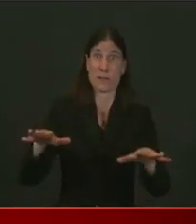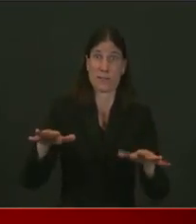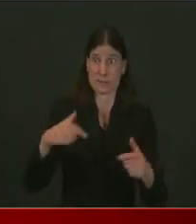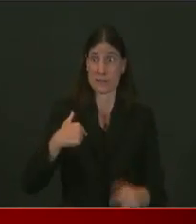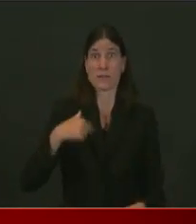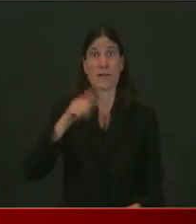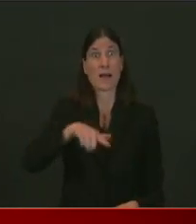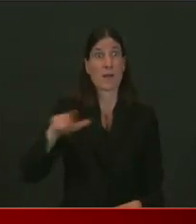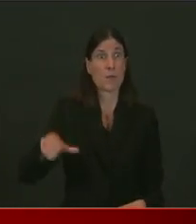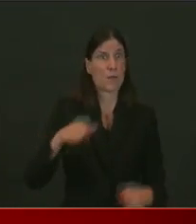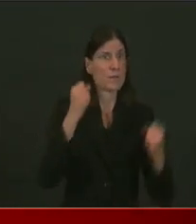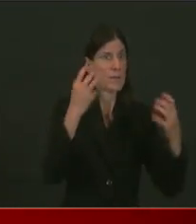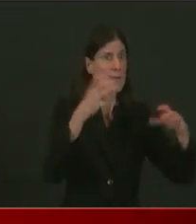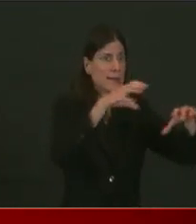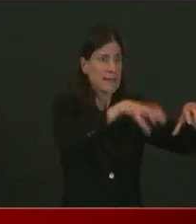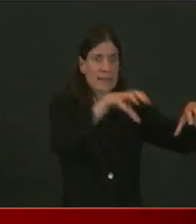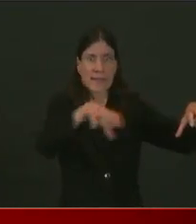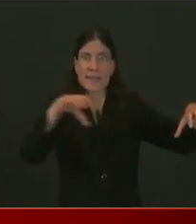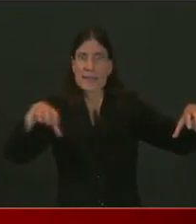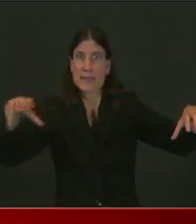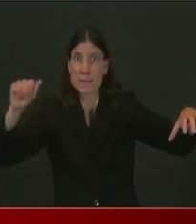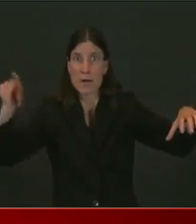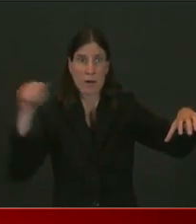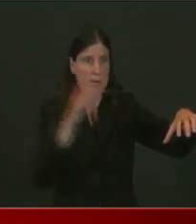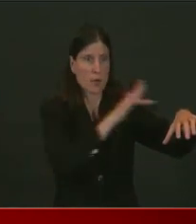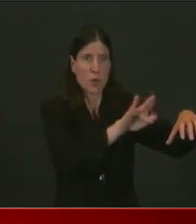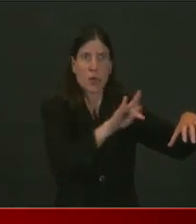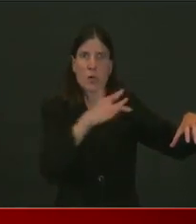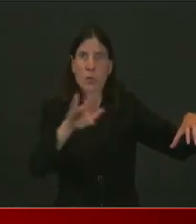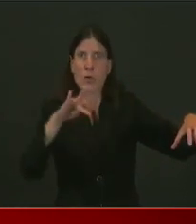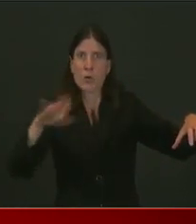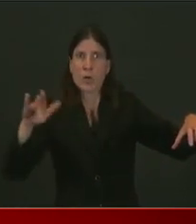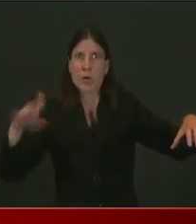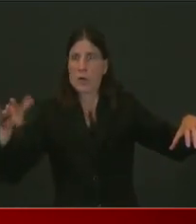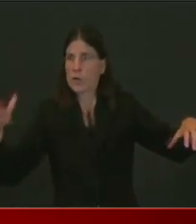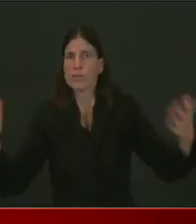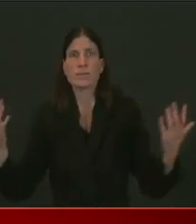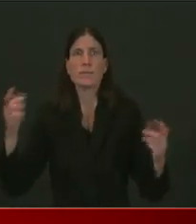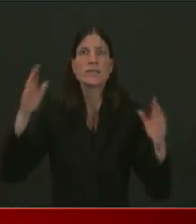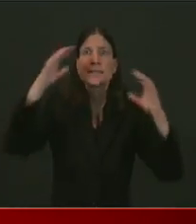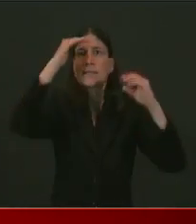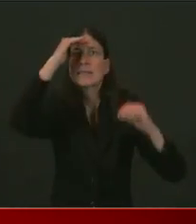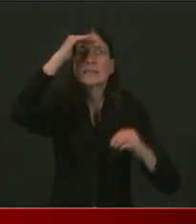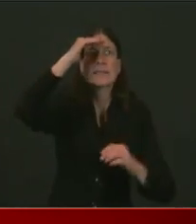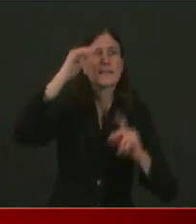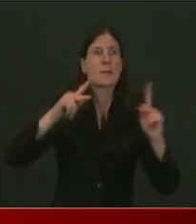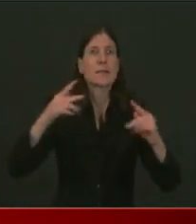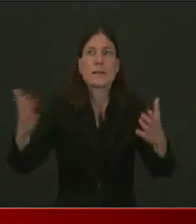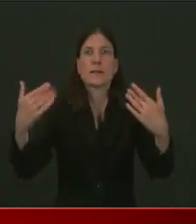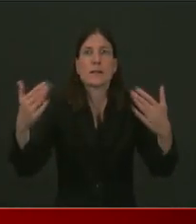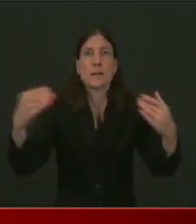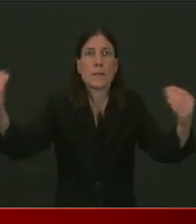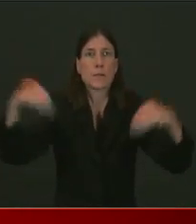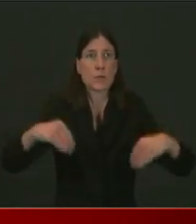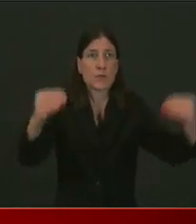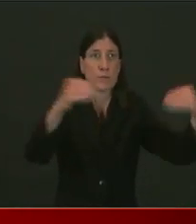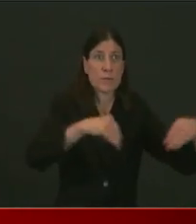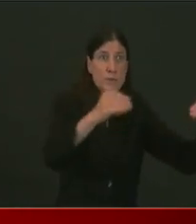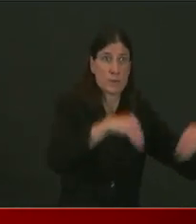verge of homelessness. So a few weeks ago, I announced that we had a $5 million initiative,